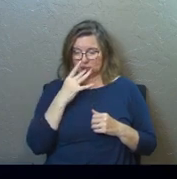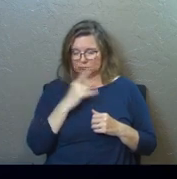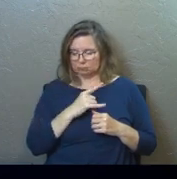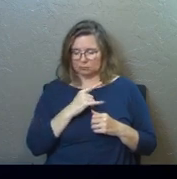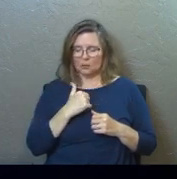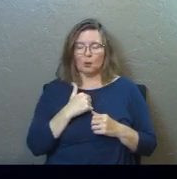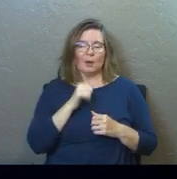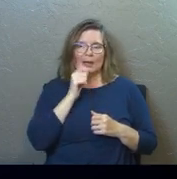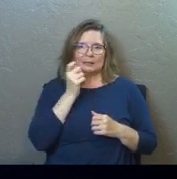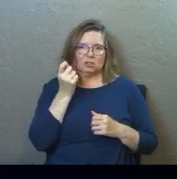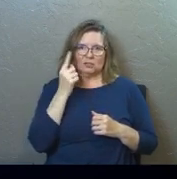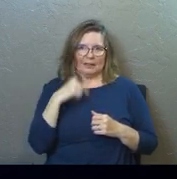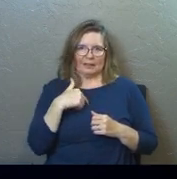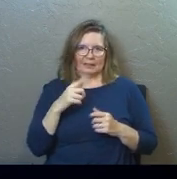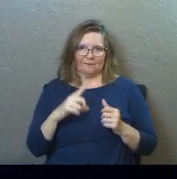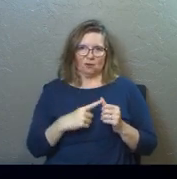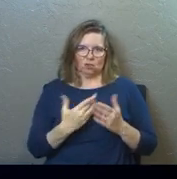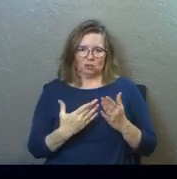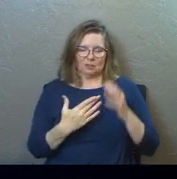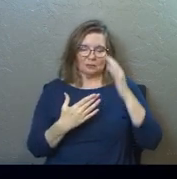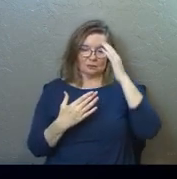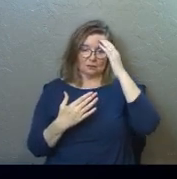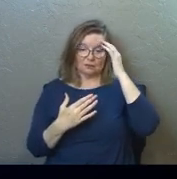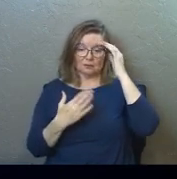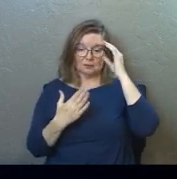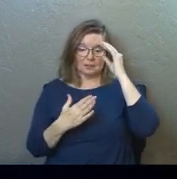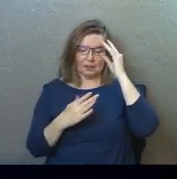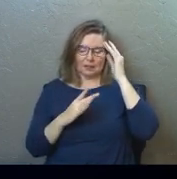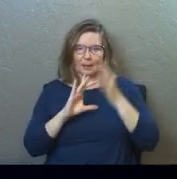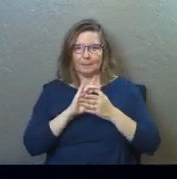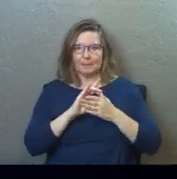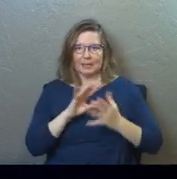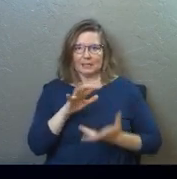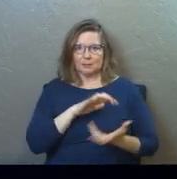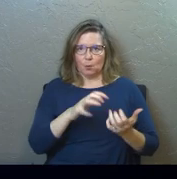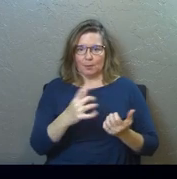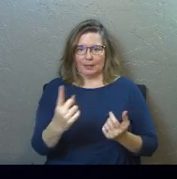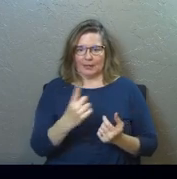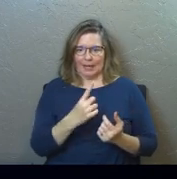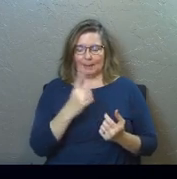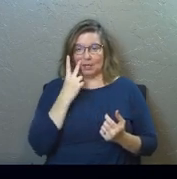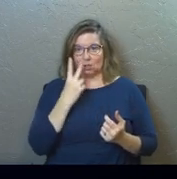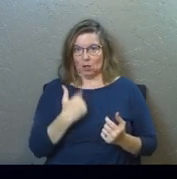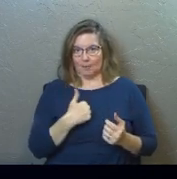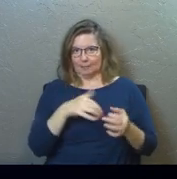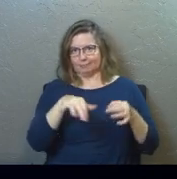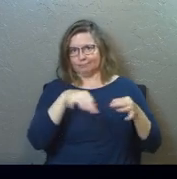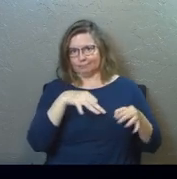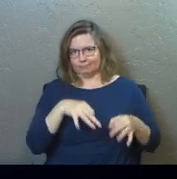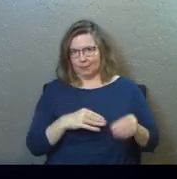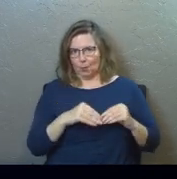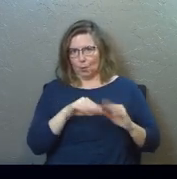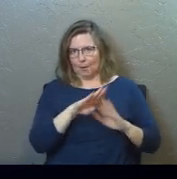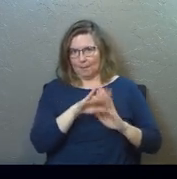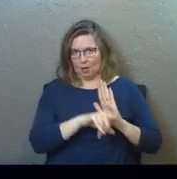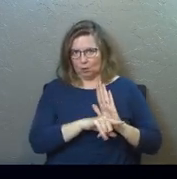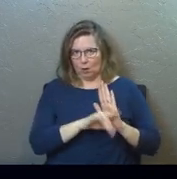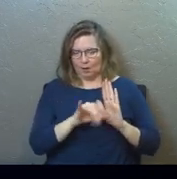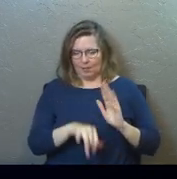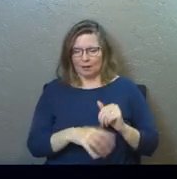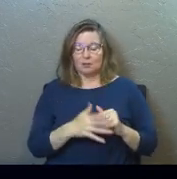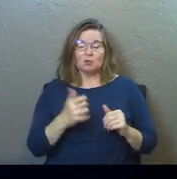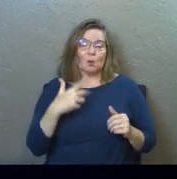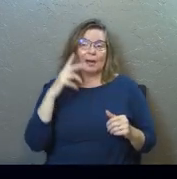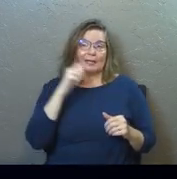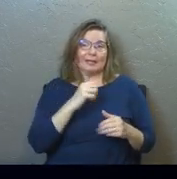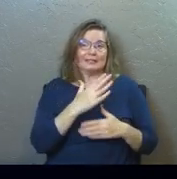so I didn't understand this after first service, some meat smoker people came and saw me, and gave me more background on it,